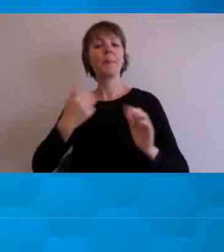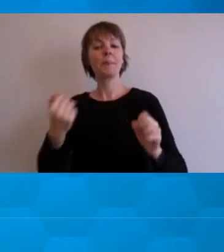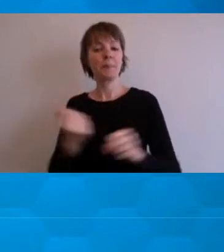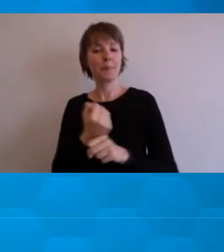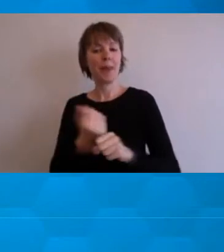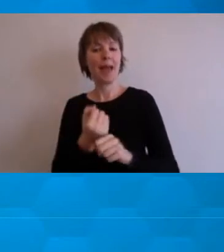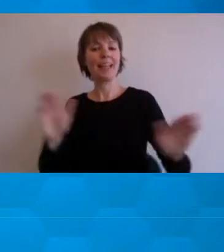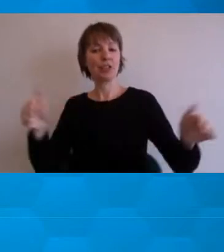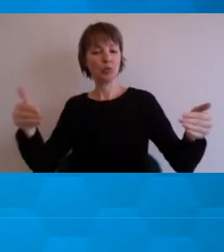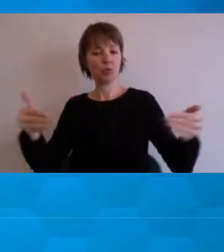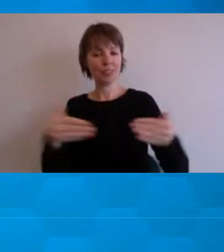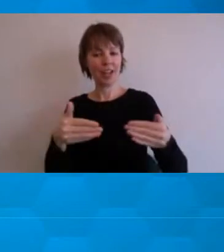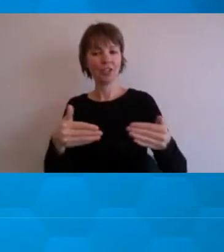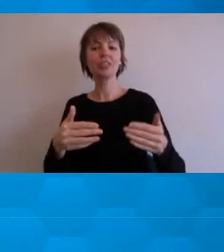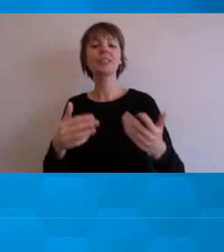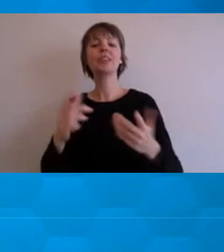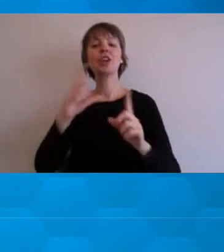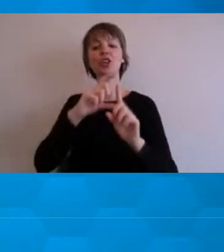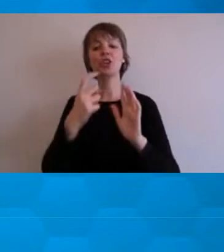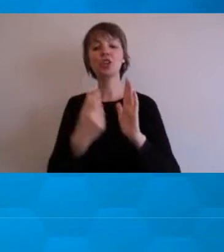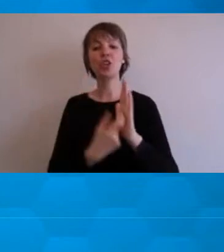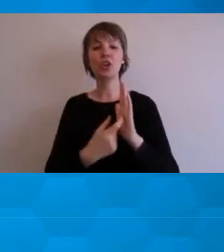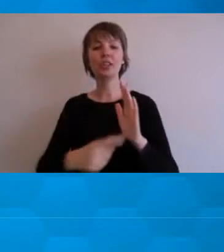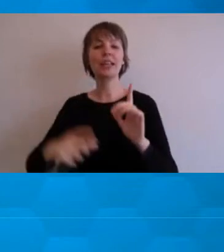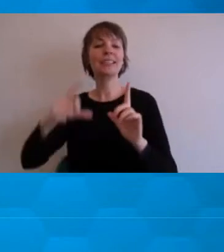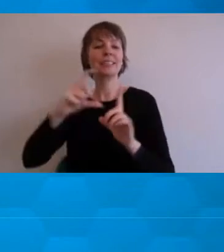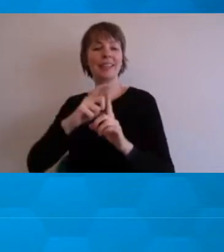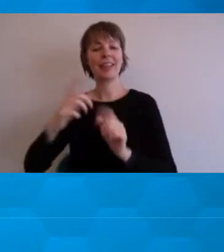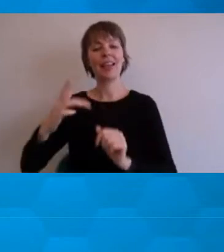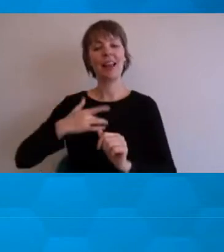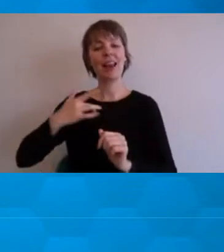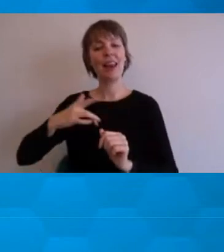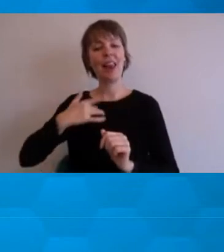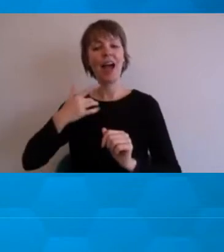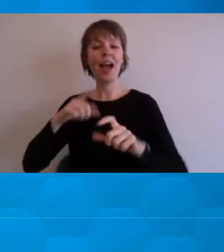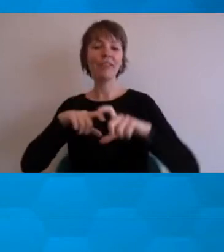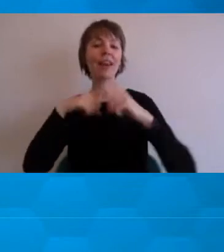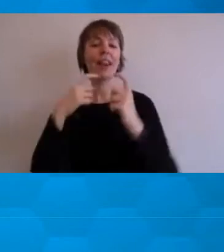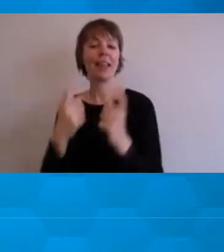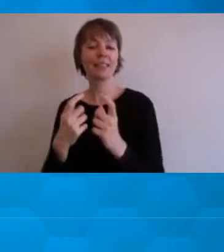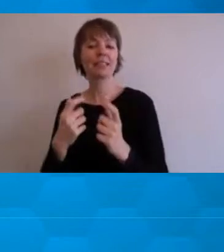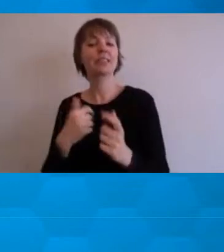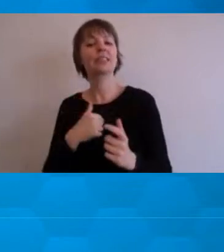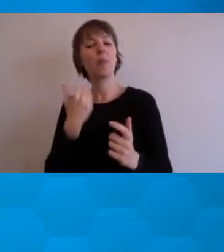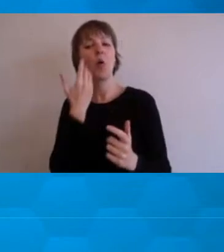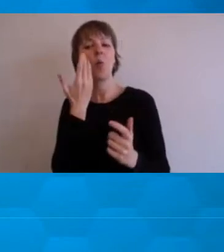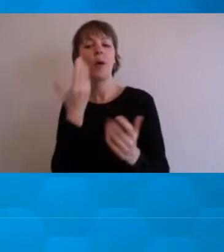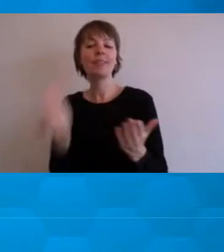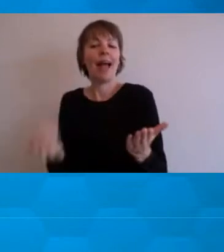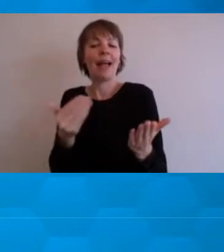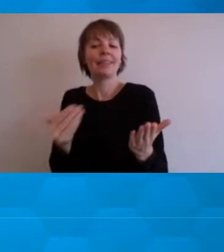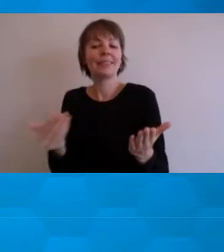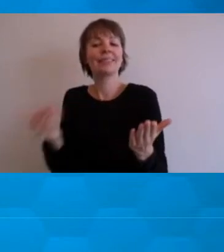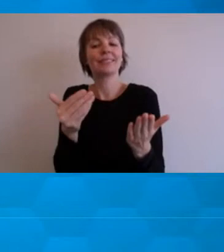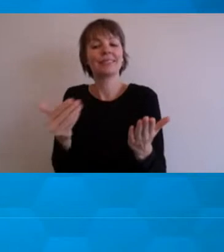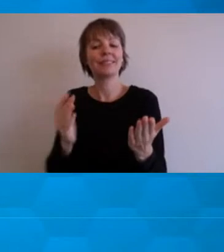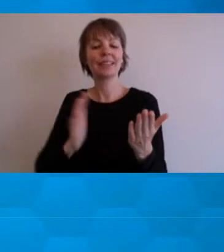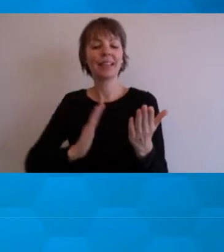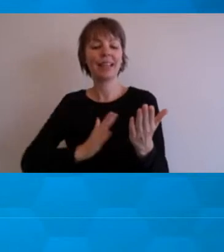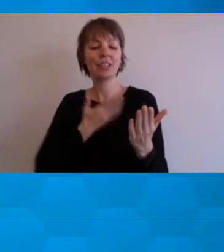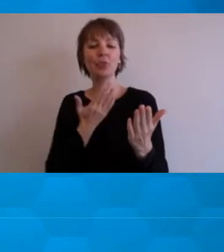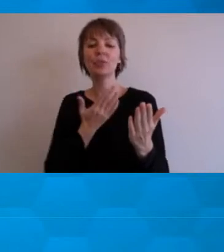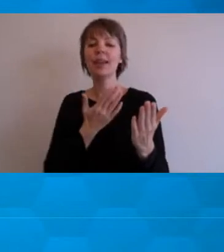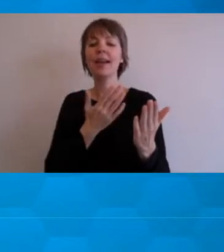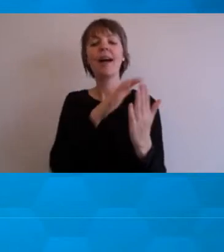so it's Dr. D's life lessons. And basically there, I'm always adding interesting articles that have to do